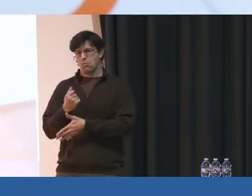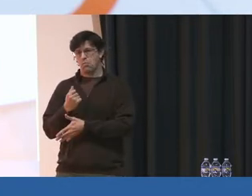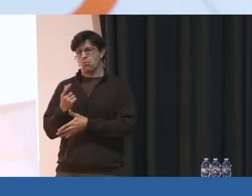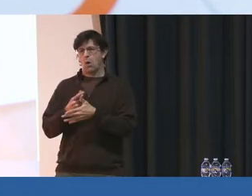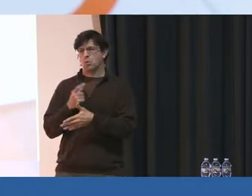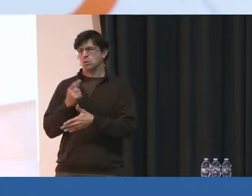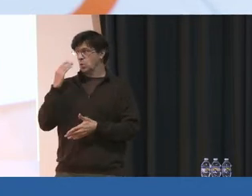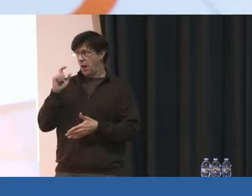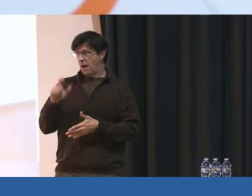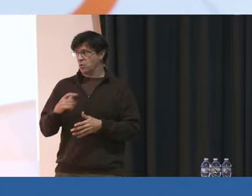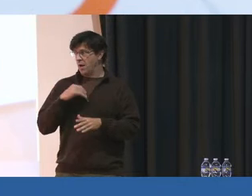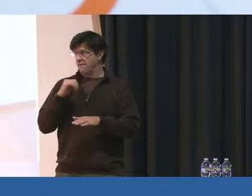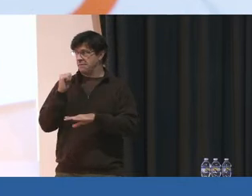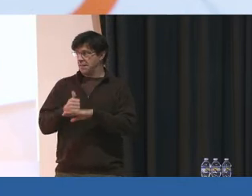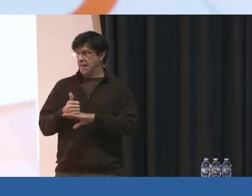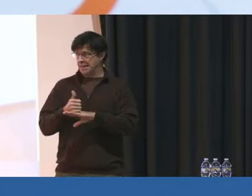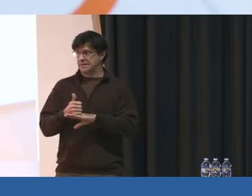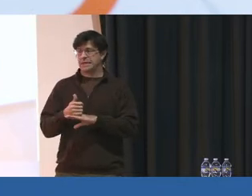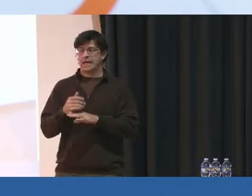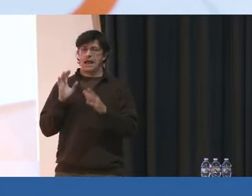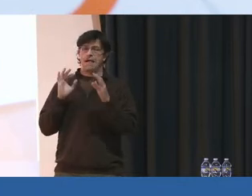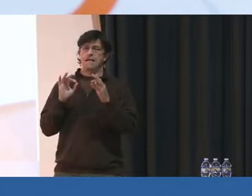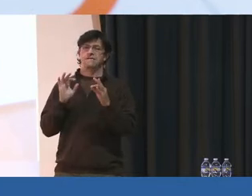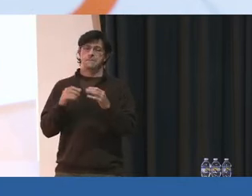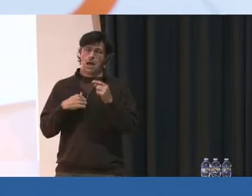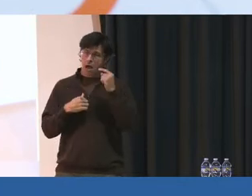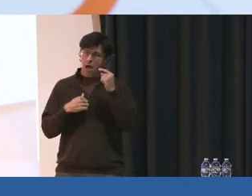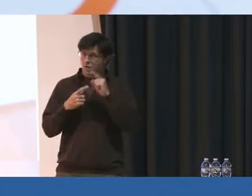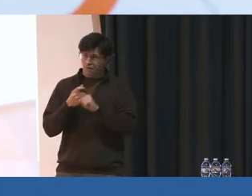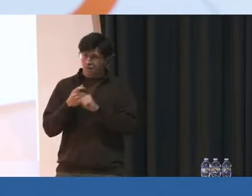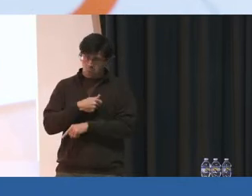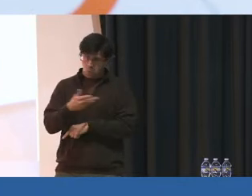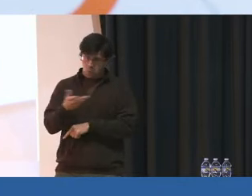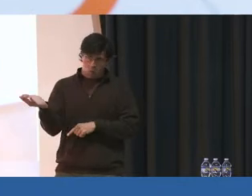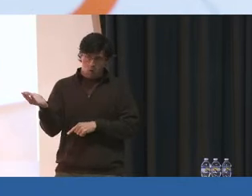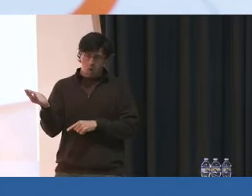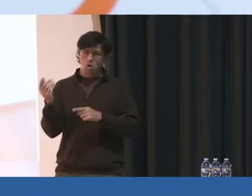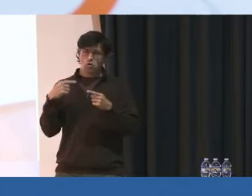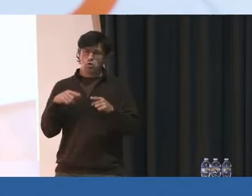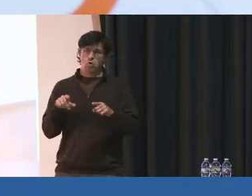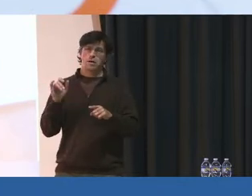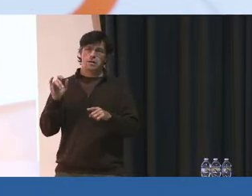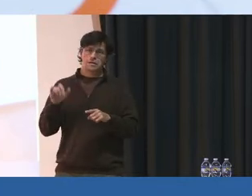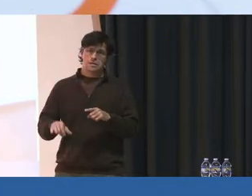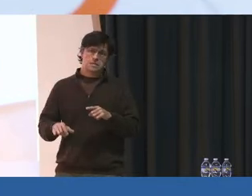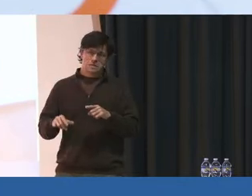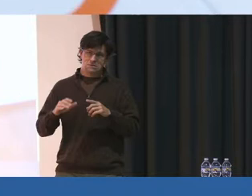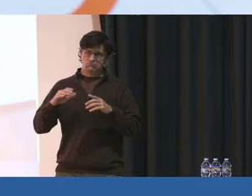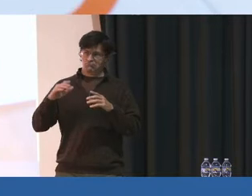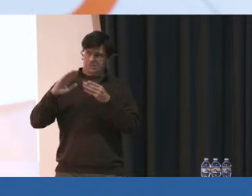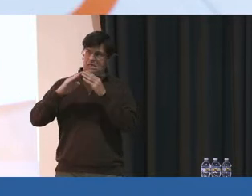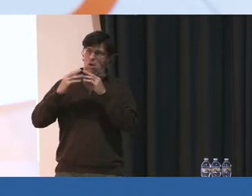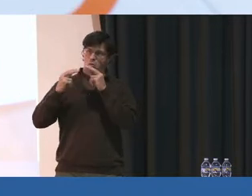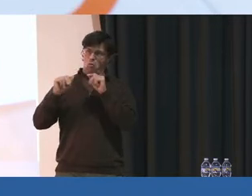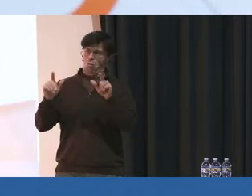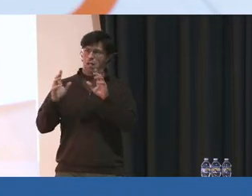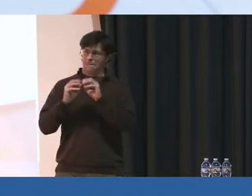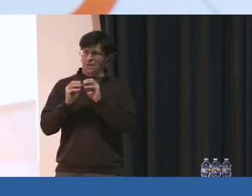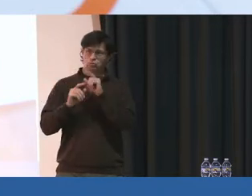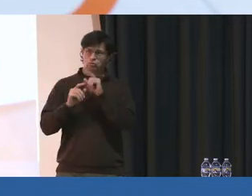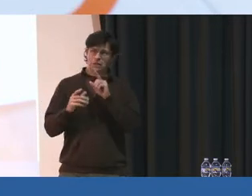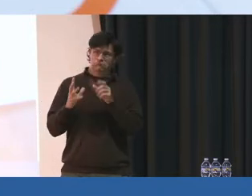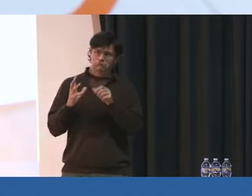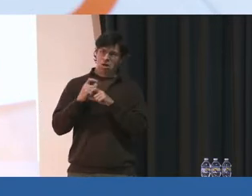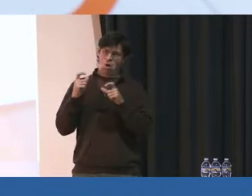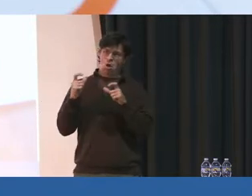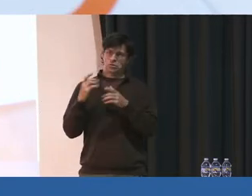have to have in place. The feedback that I hear from you all during these town halls will really play a large